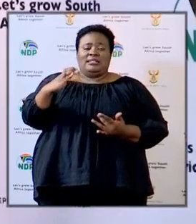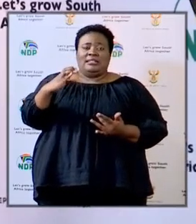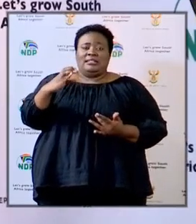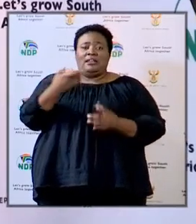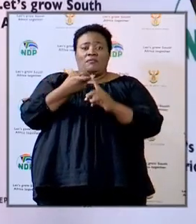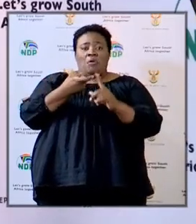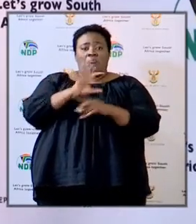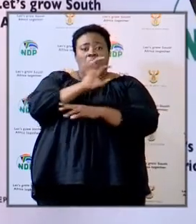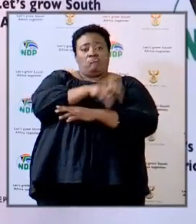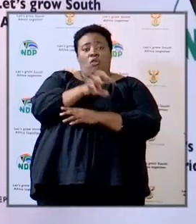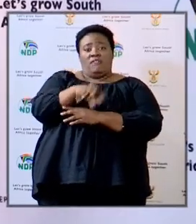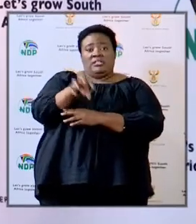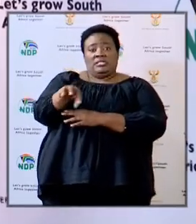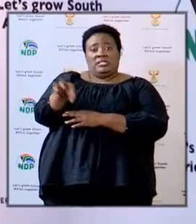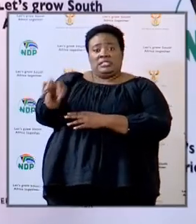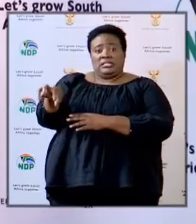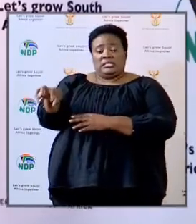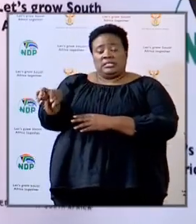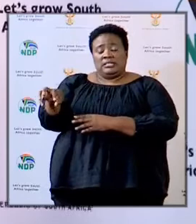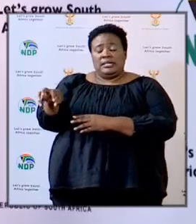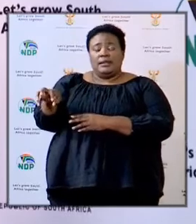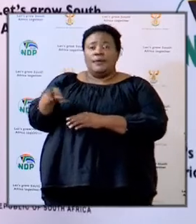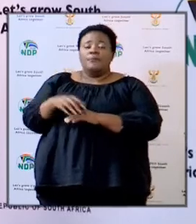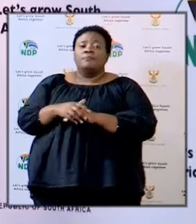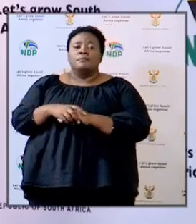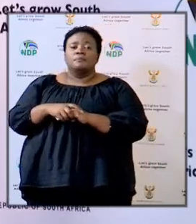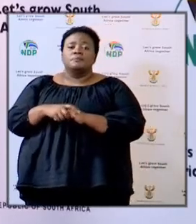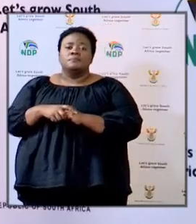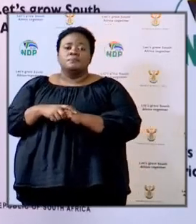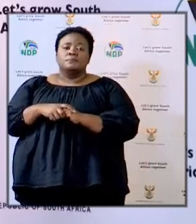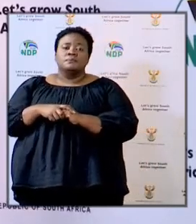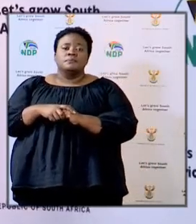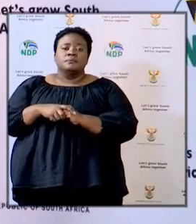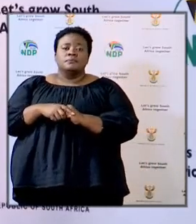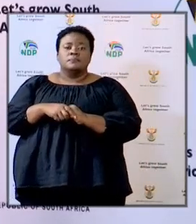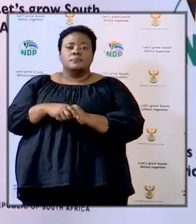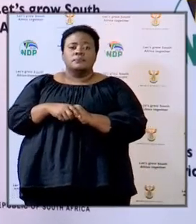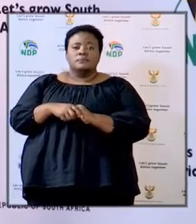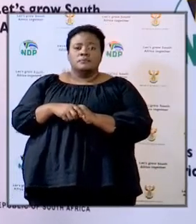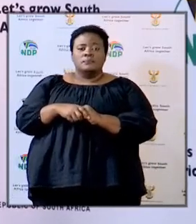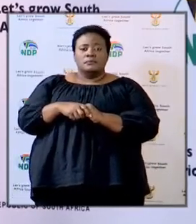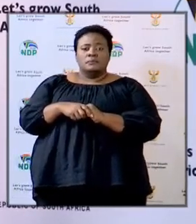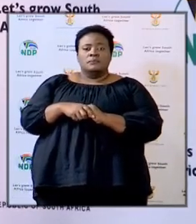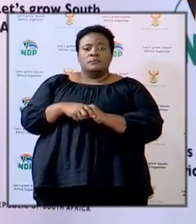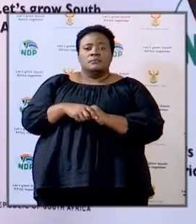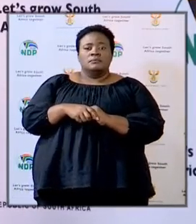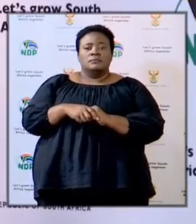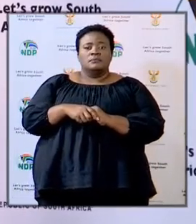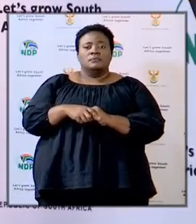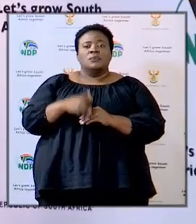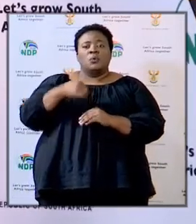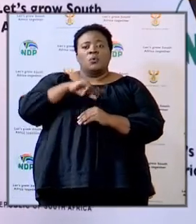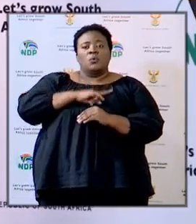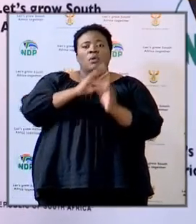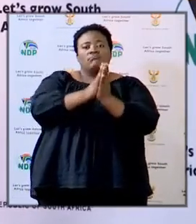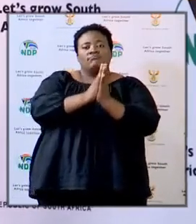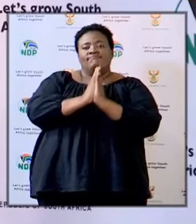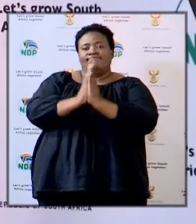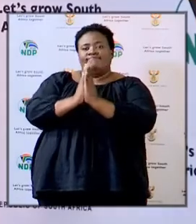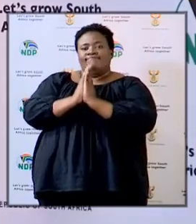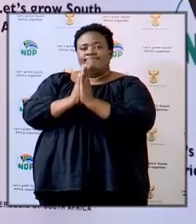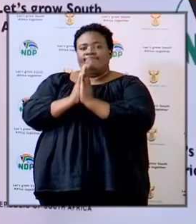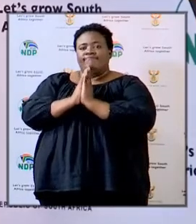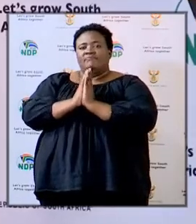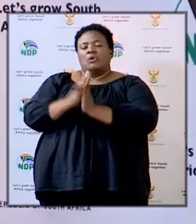the different provinces. It's from the different provinces. And we will request that